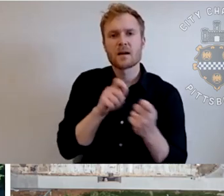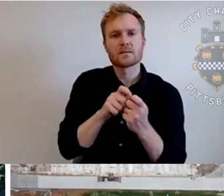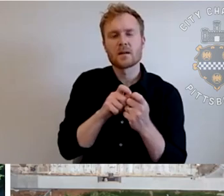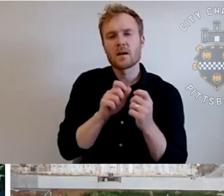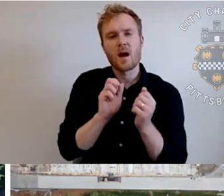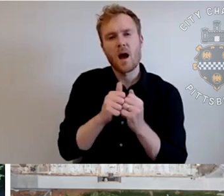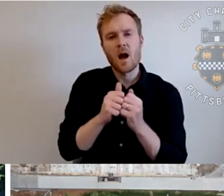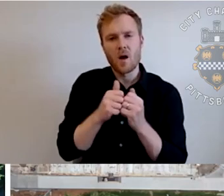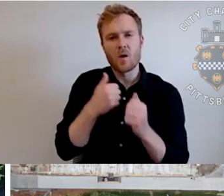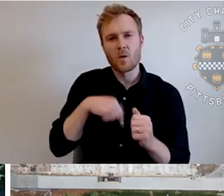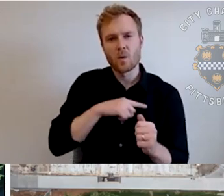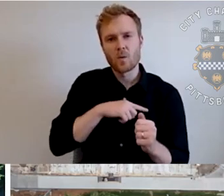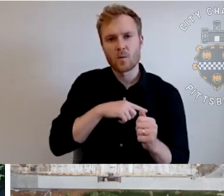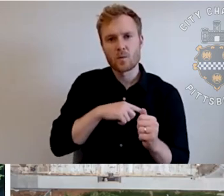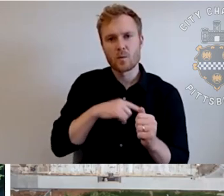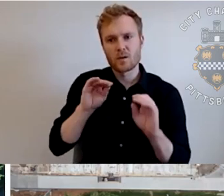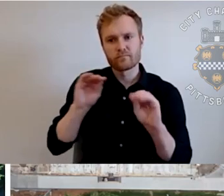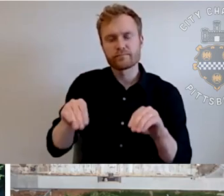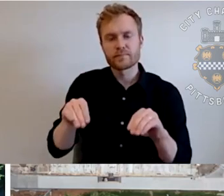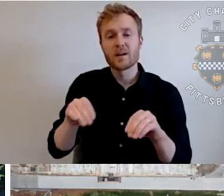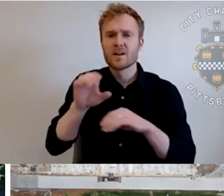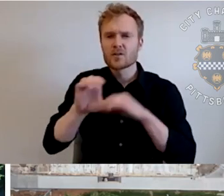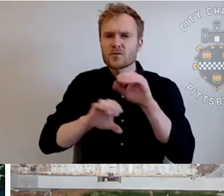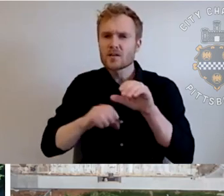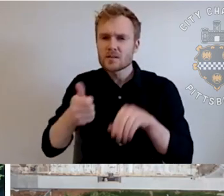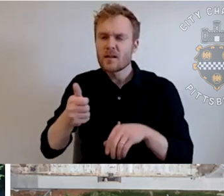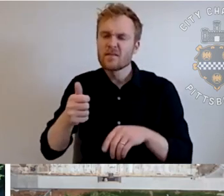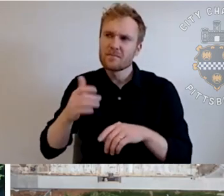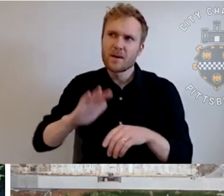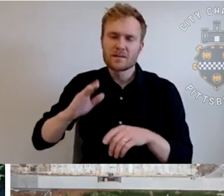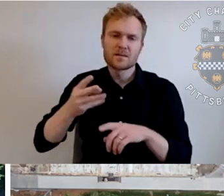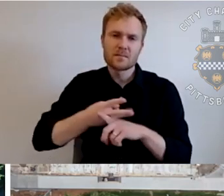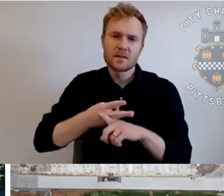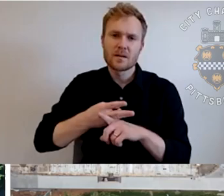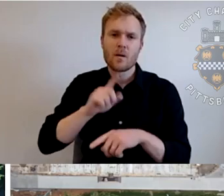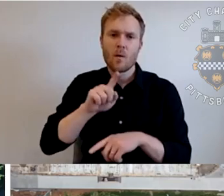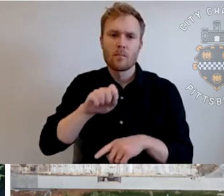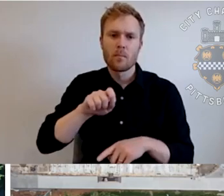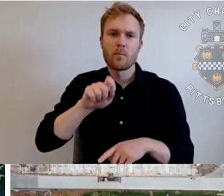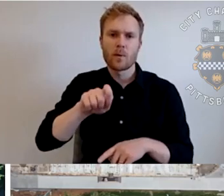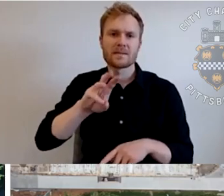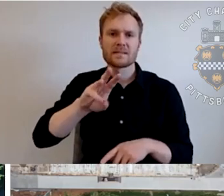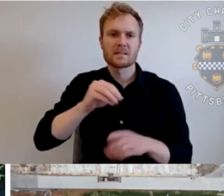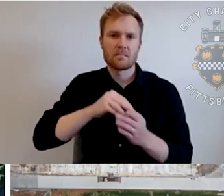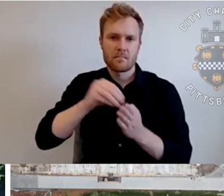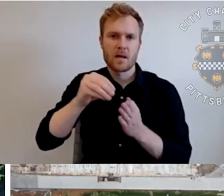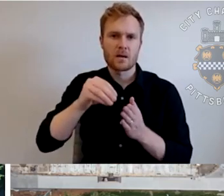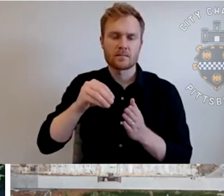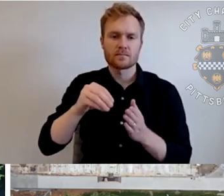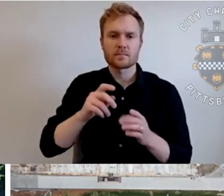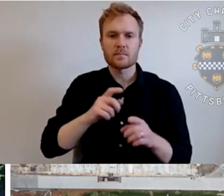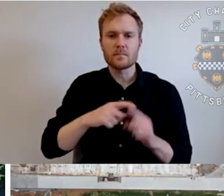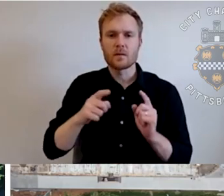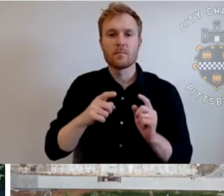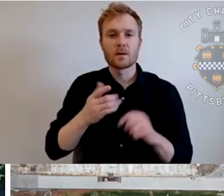program. Construction itself took about six months, um, and cost of 1.6 million. Um, but this, these improvements